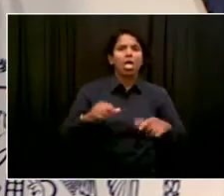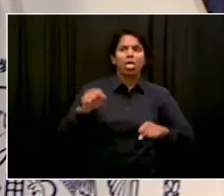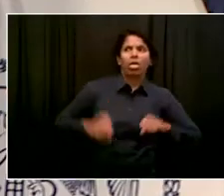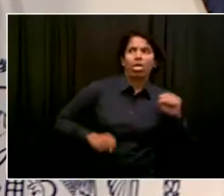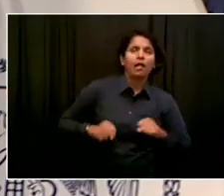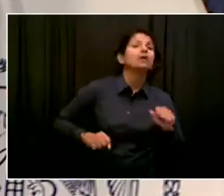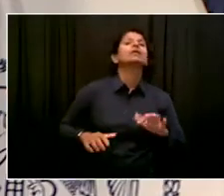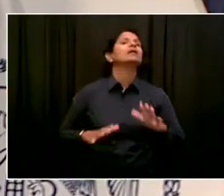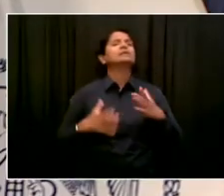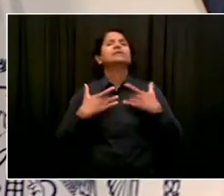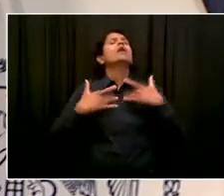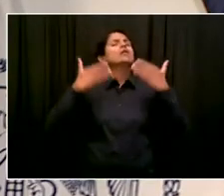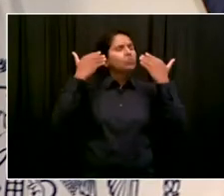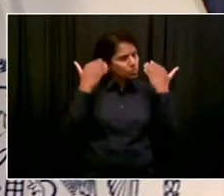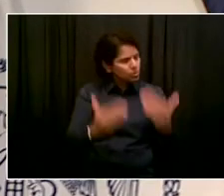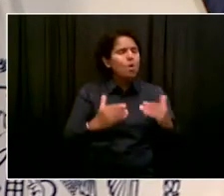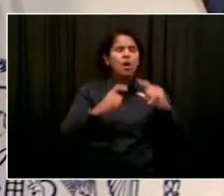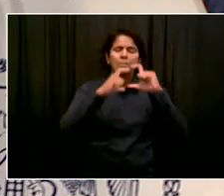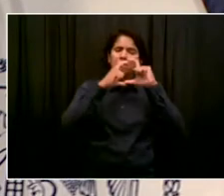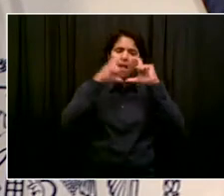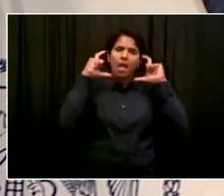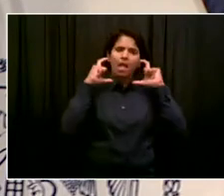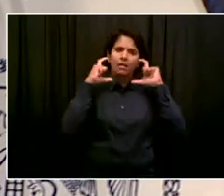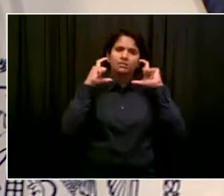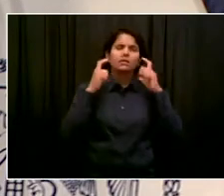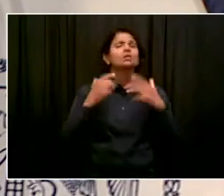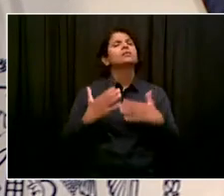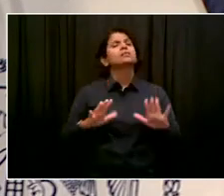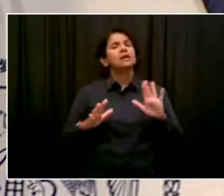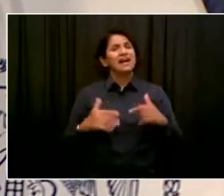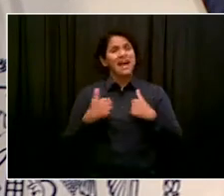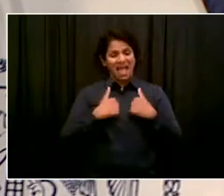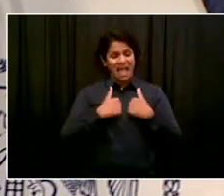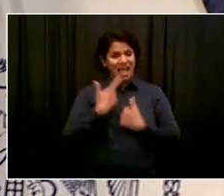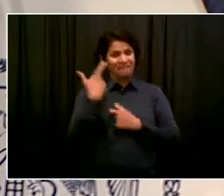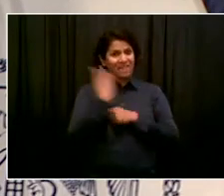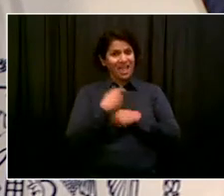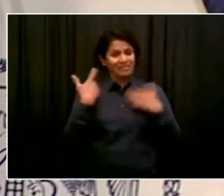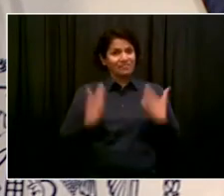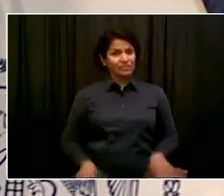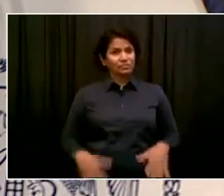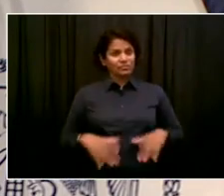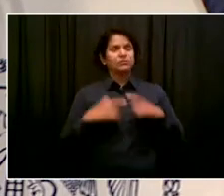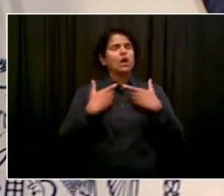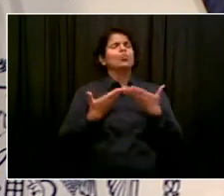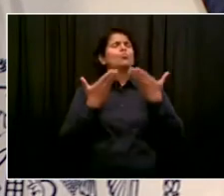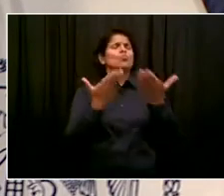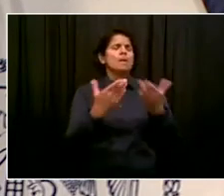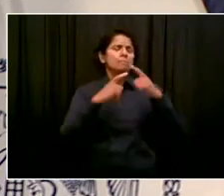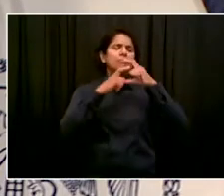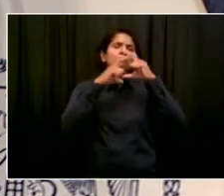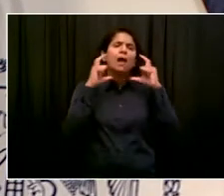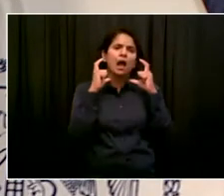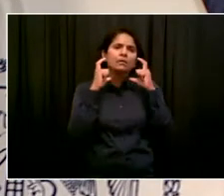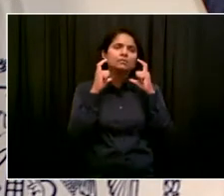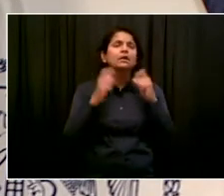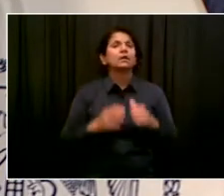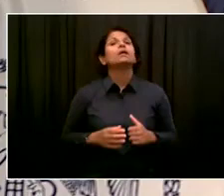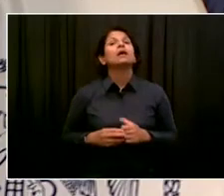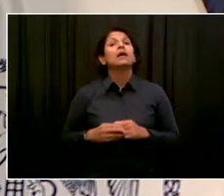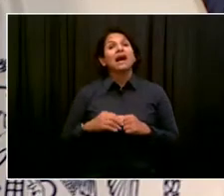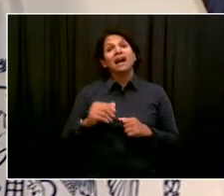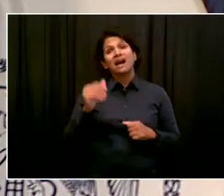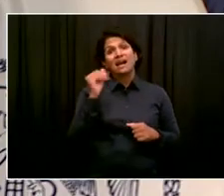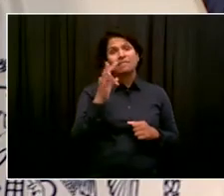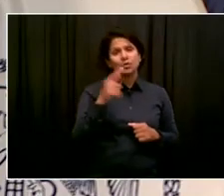even if you are vaccinated. The difference, of course, is if you're around fully vaccinated people, that's a better situation.